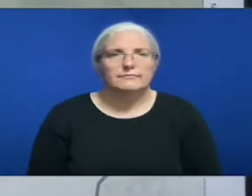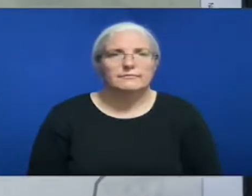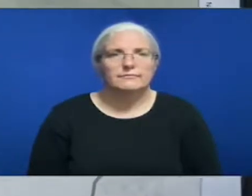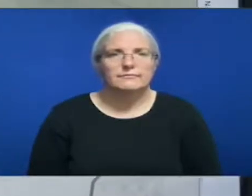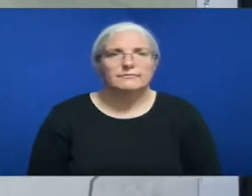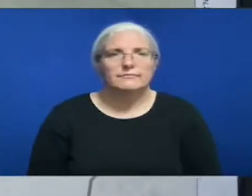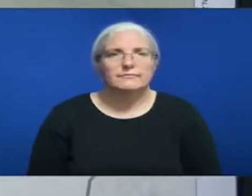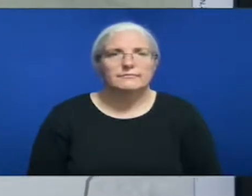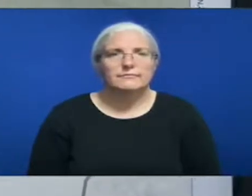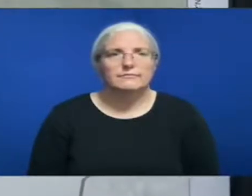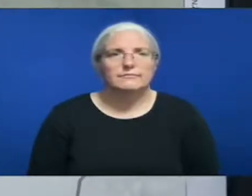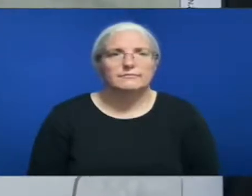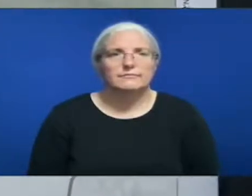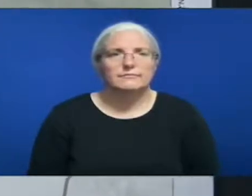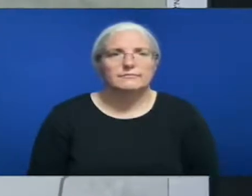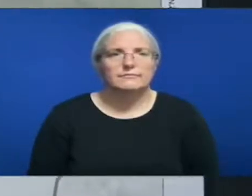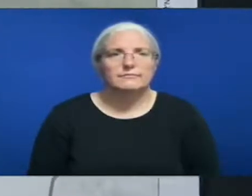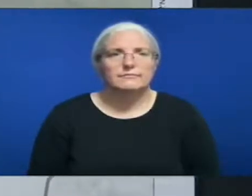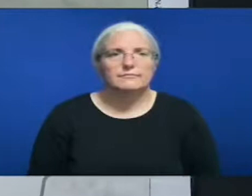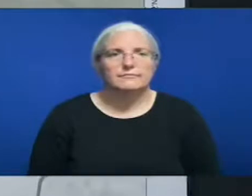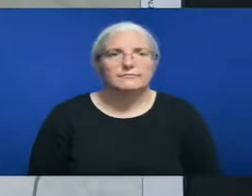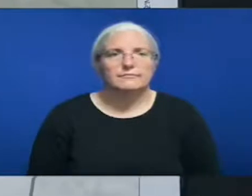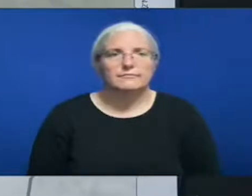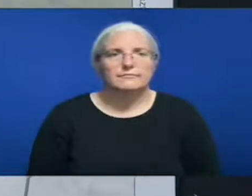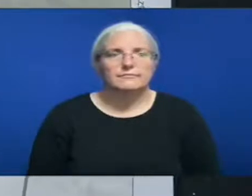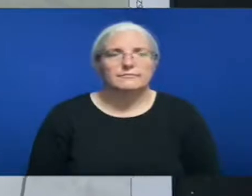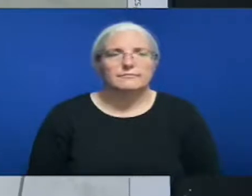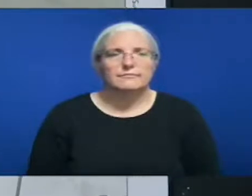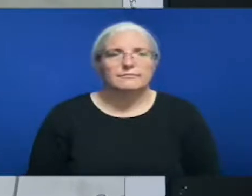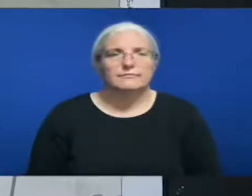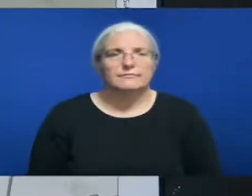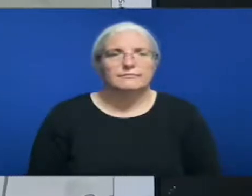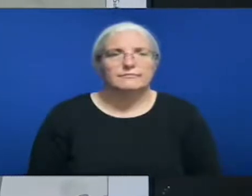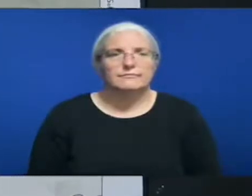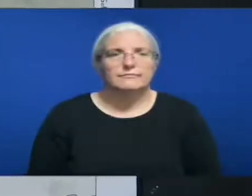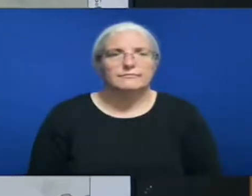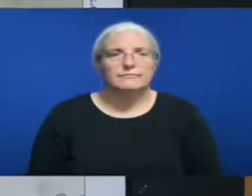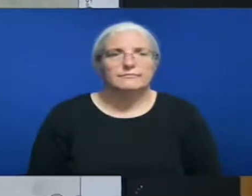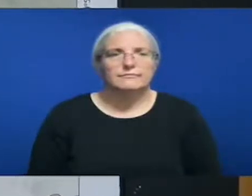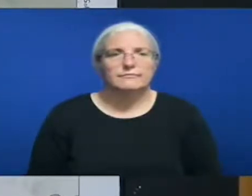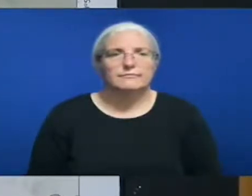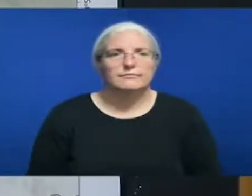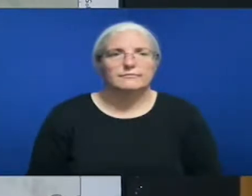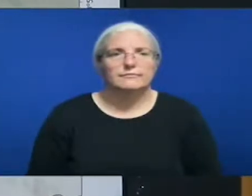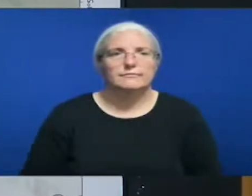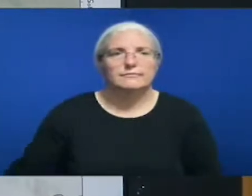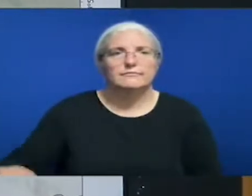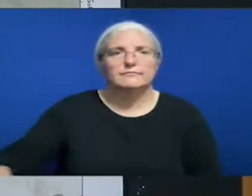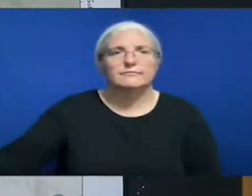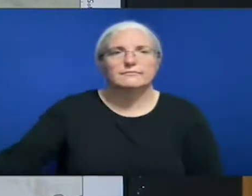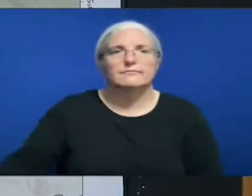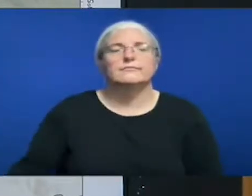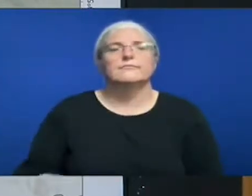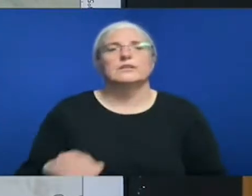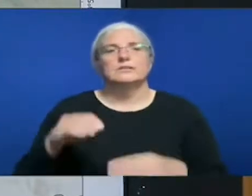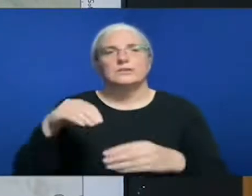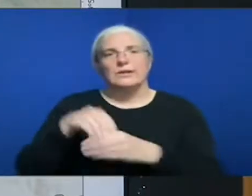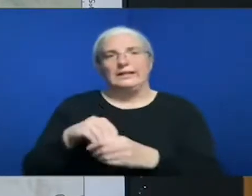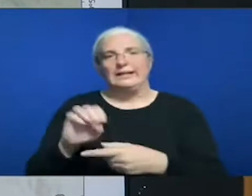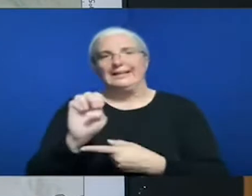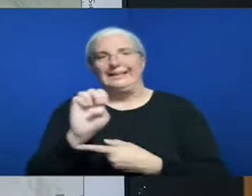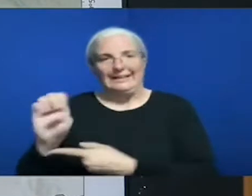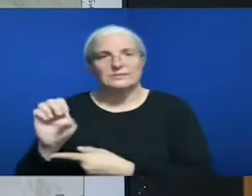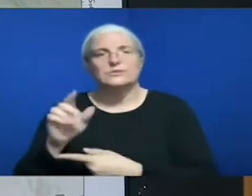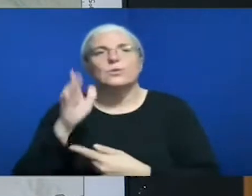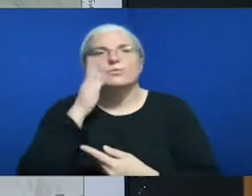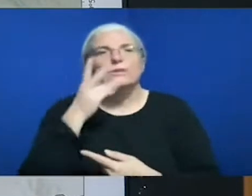and from the Milford Beckworth Road out to the east the 23rd Army Brigade Engineering